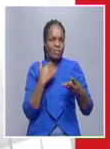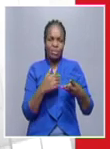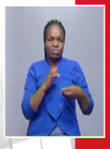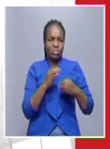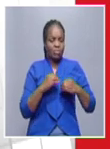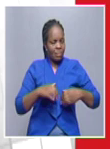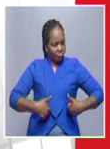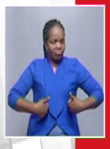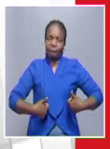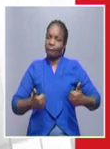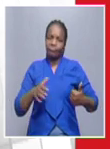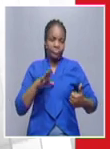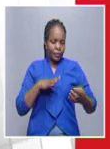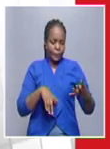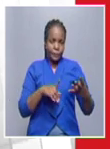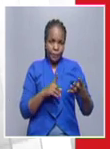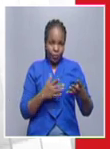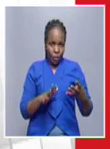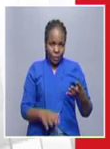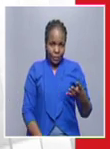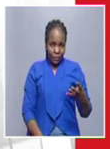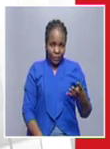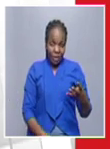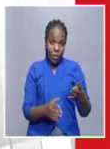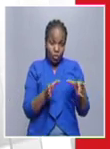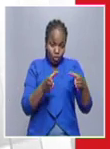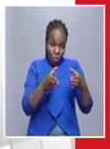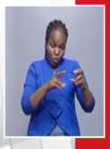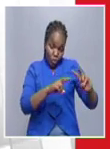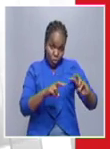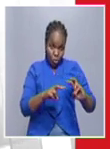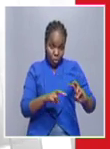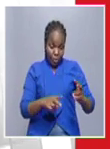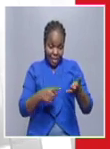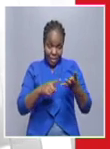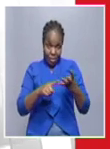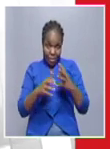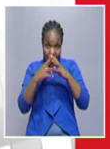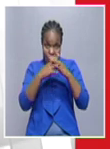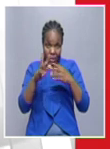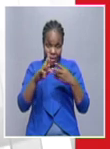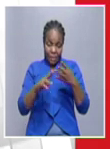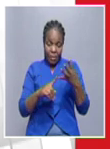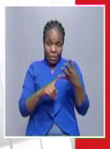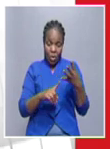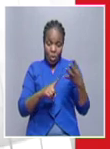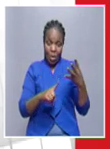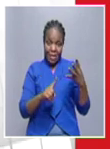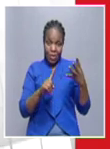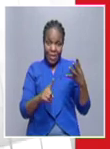day of the missed antigen cases in commerce region there was 113